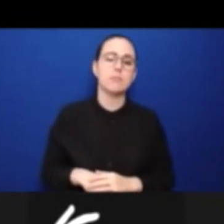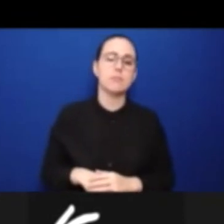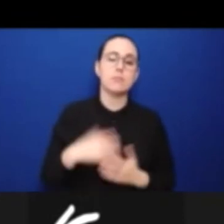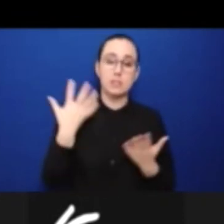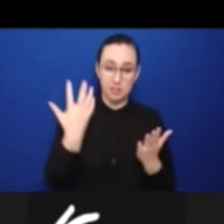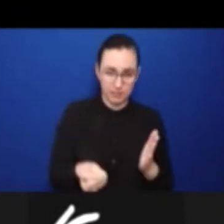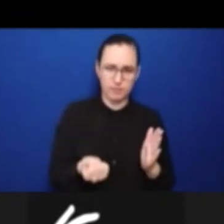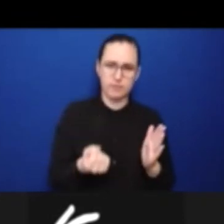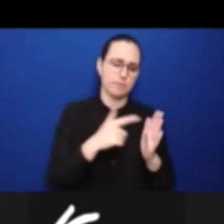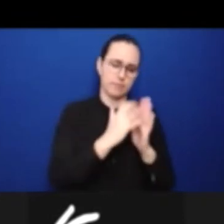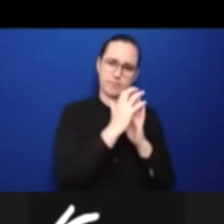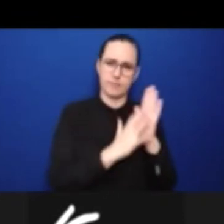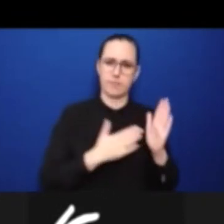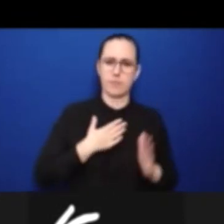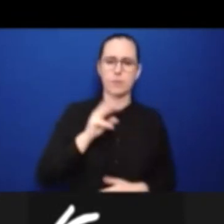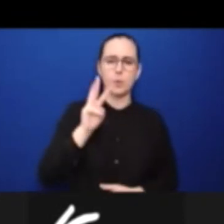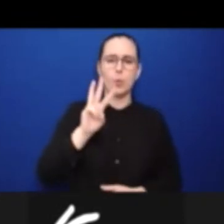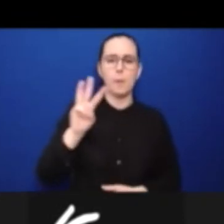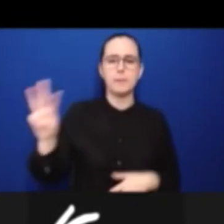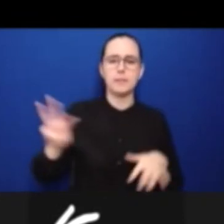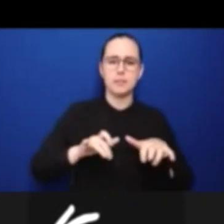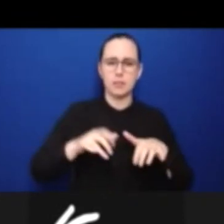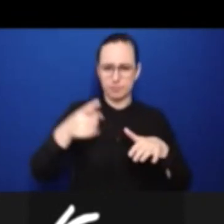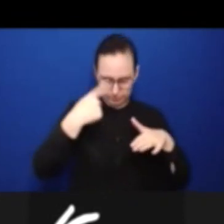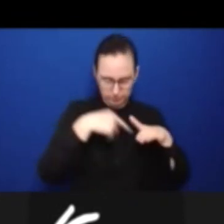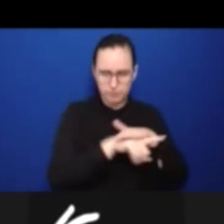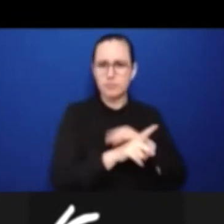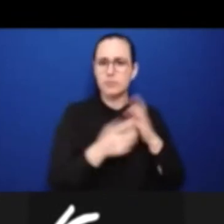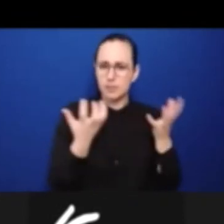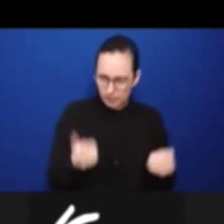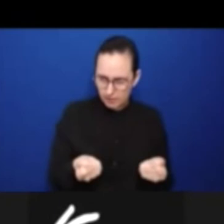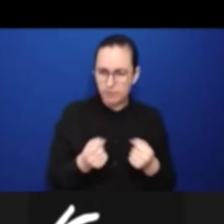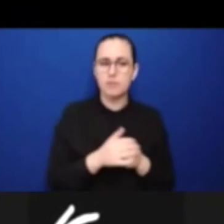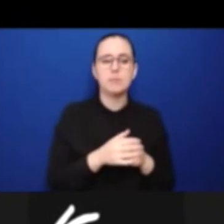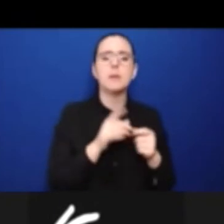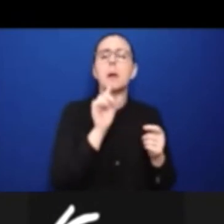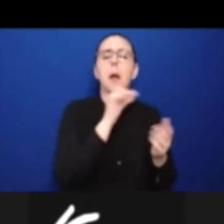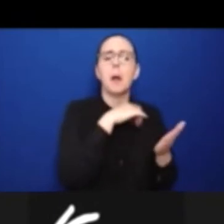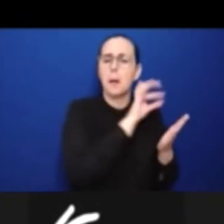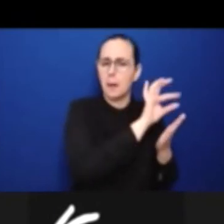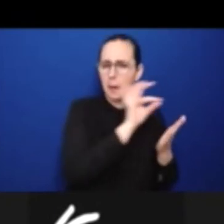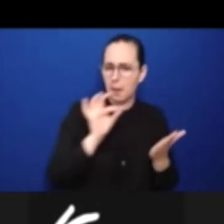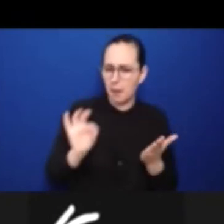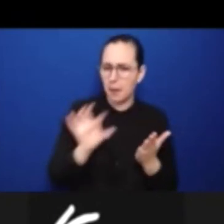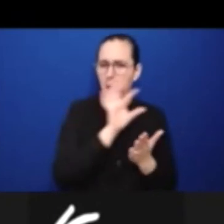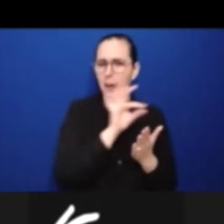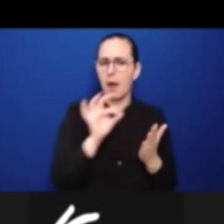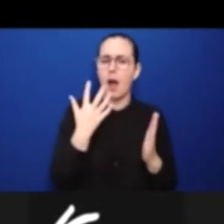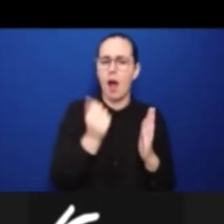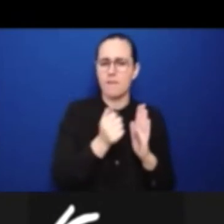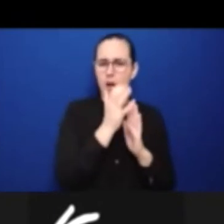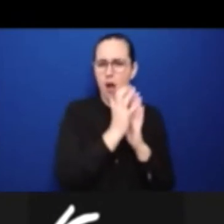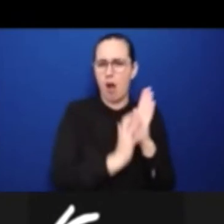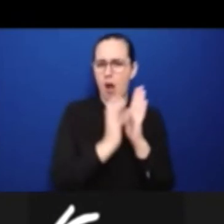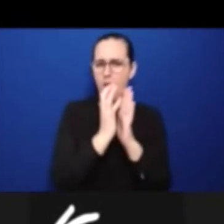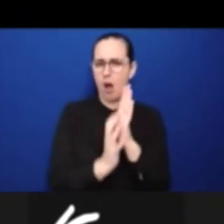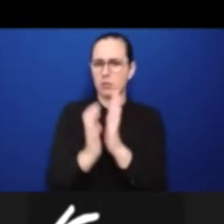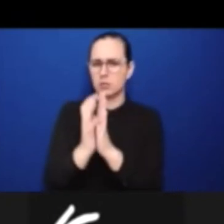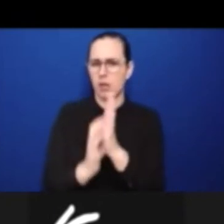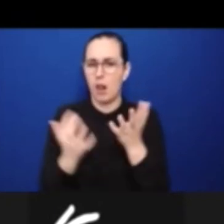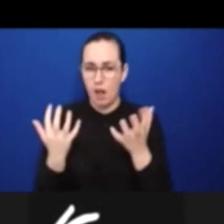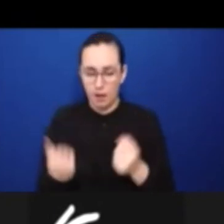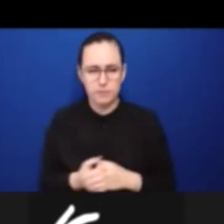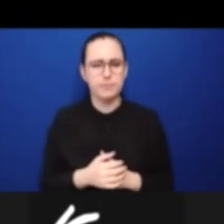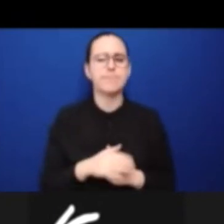various publications from our website. But I do, I would like to highlight two